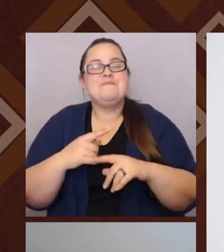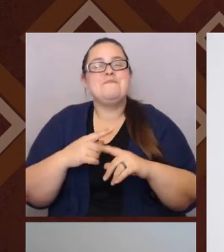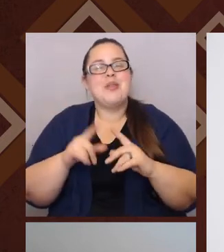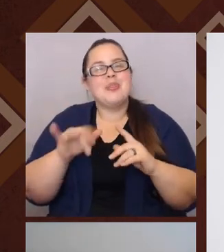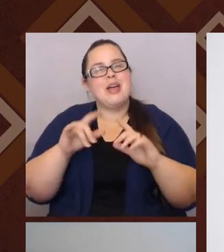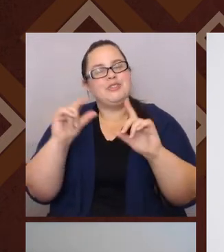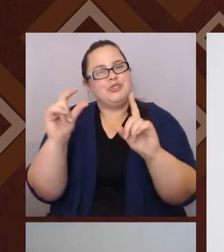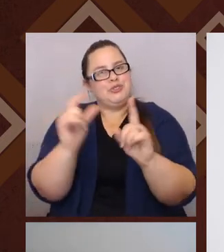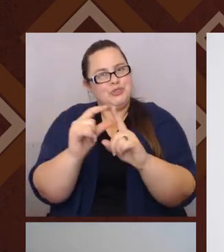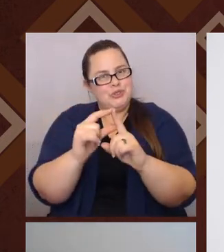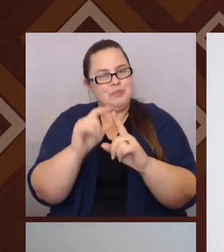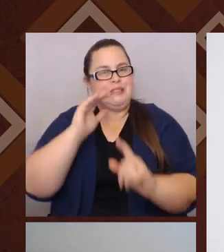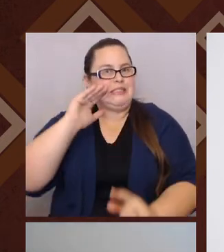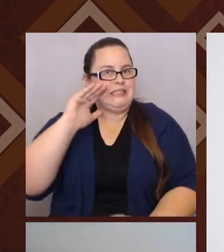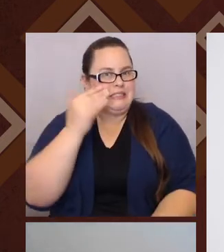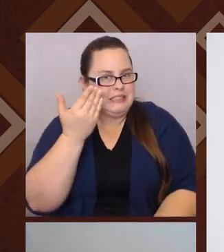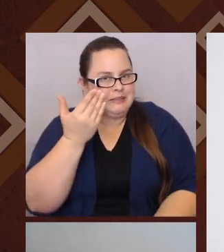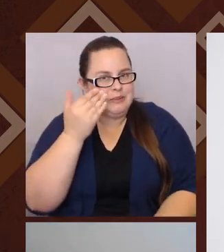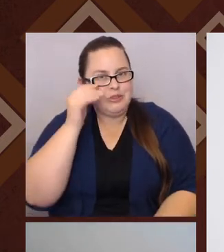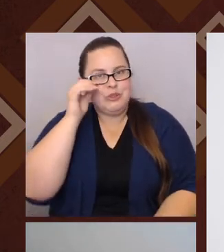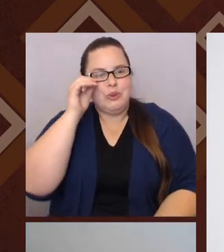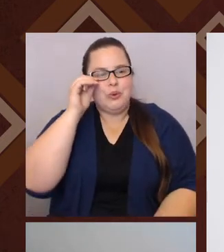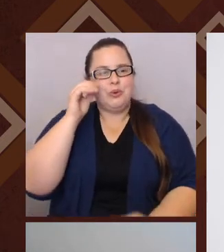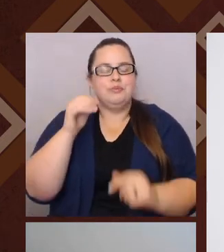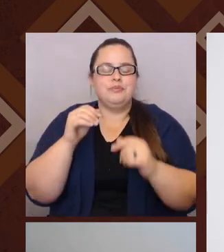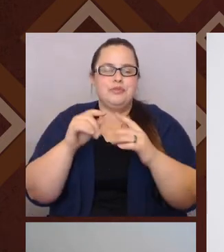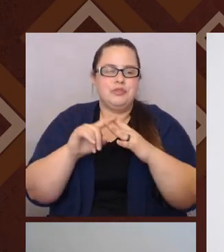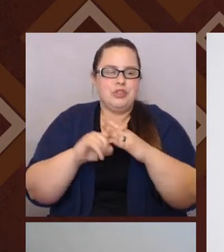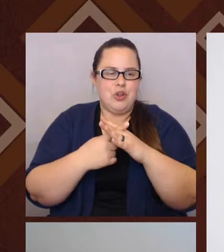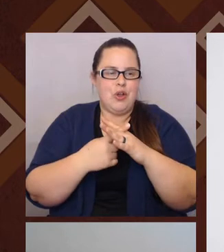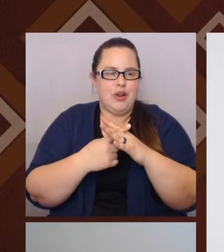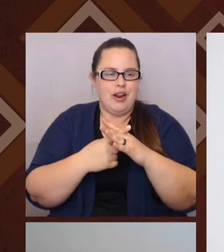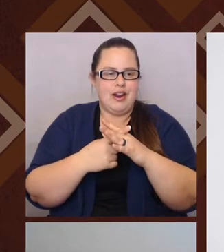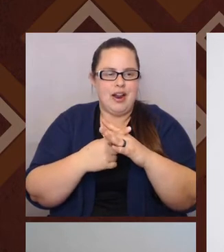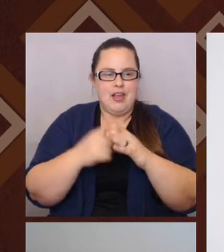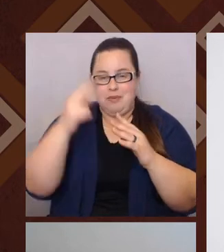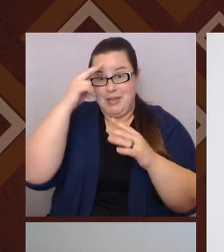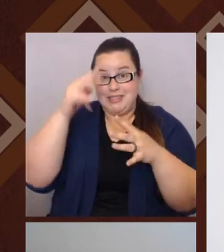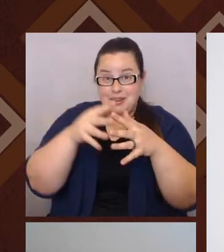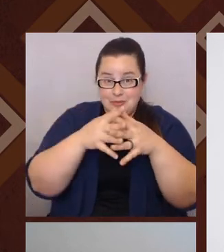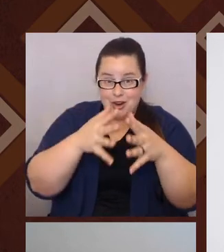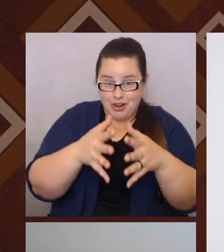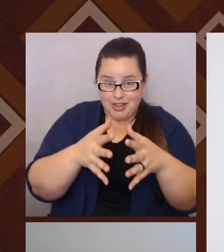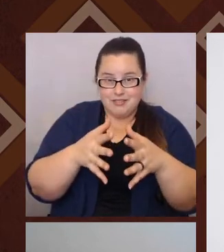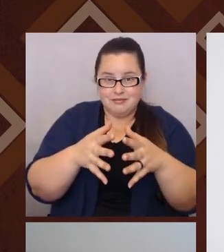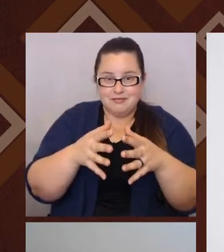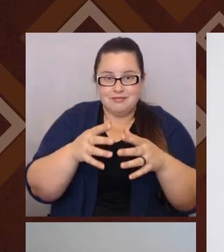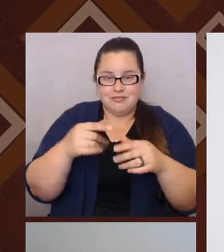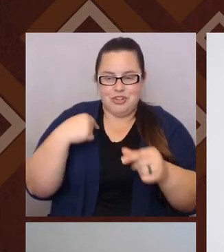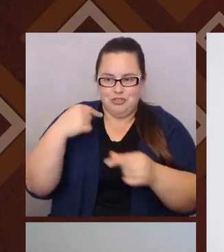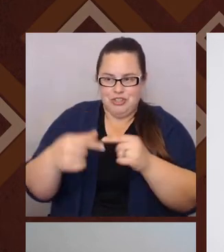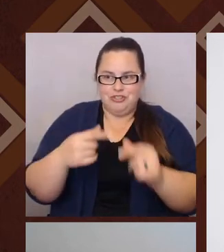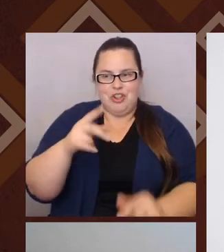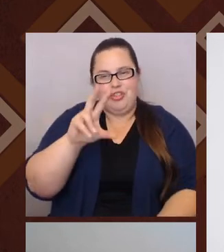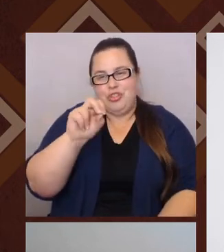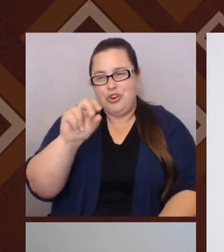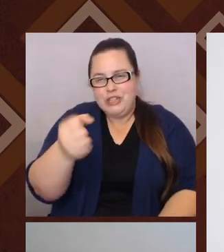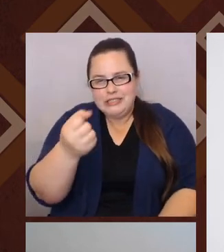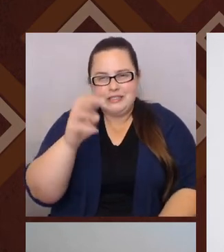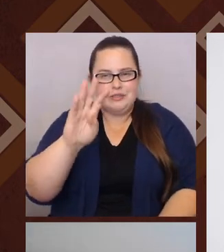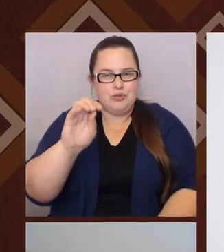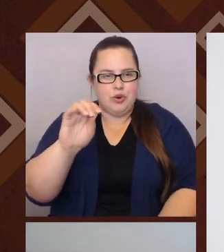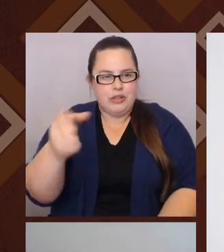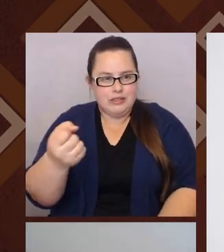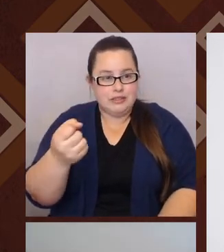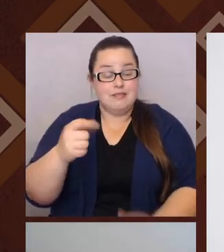term seems to start off in that Mexican American generation in the, in the thirties and forties. It's an